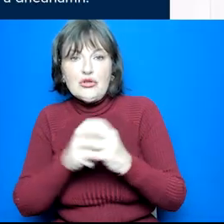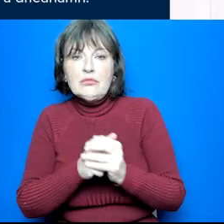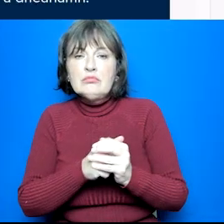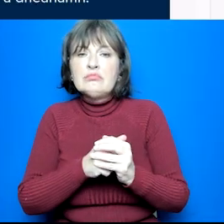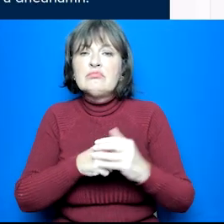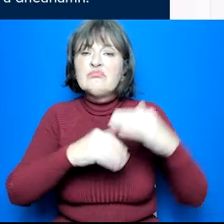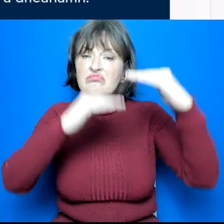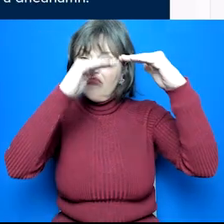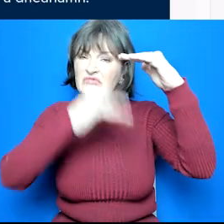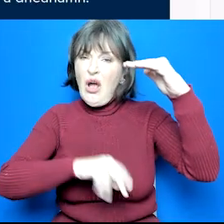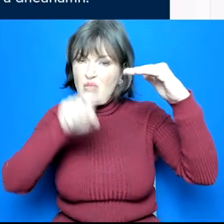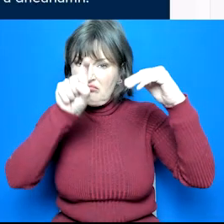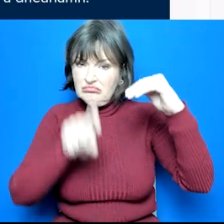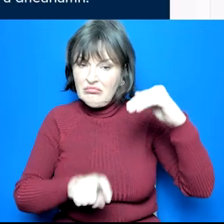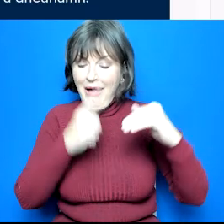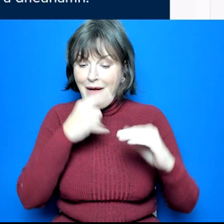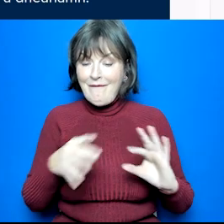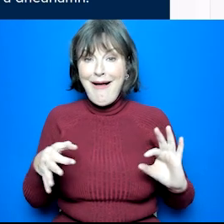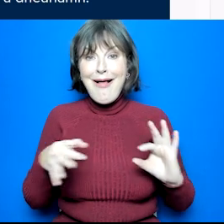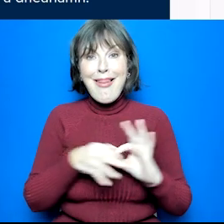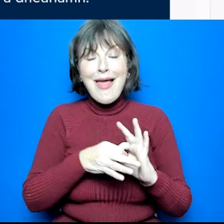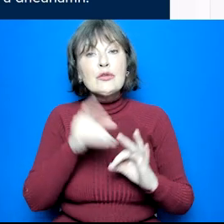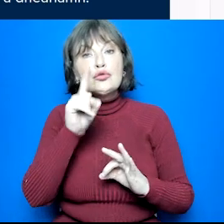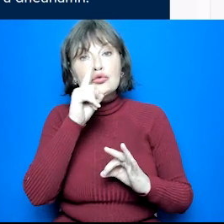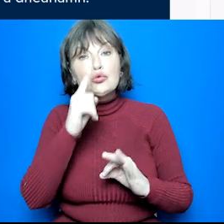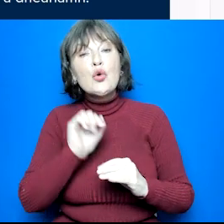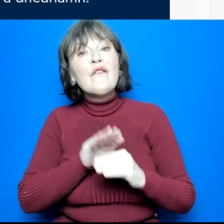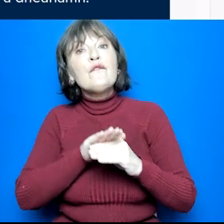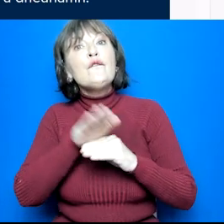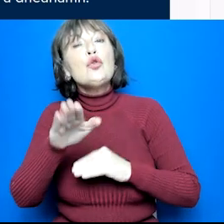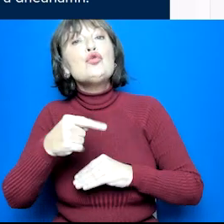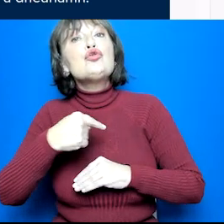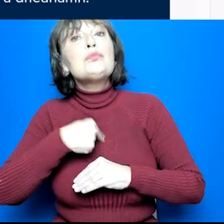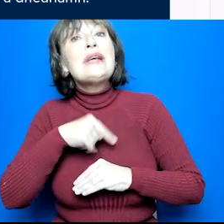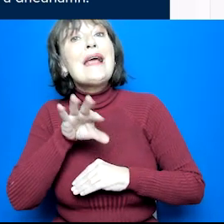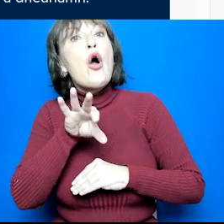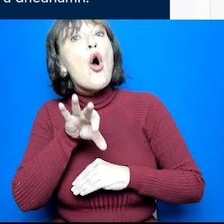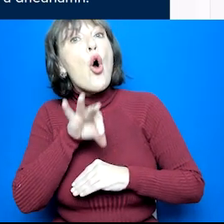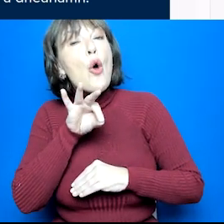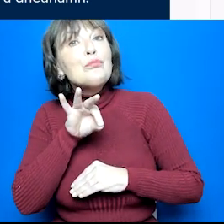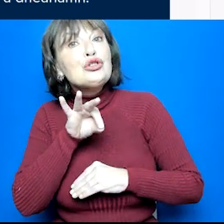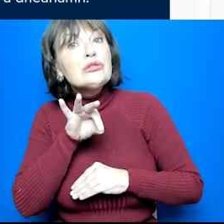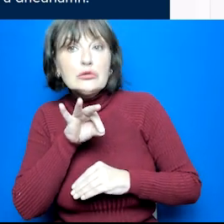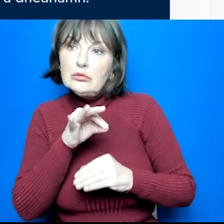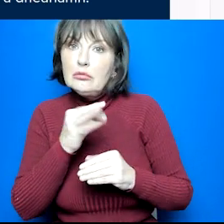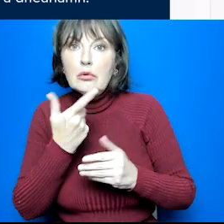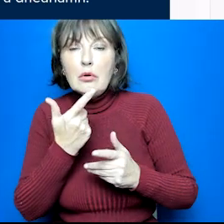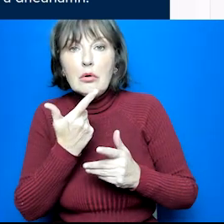Further down the page here is a link to the Future Me Option Choices magazine. I'll just show you it.